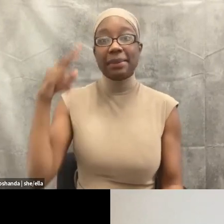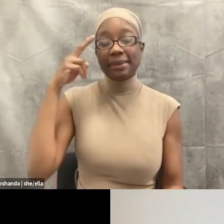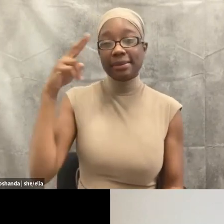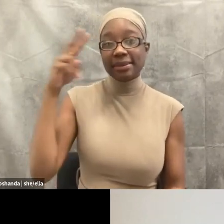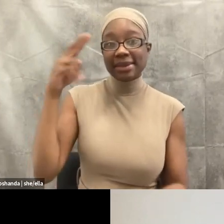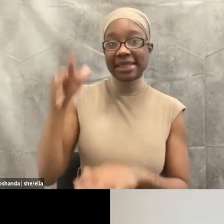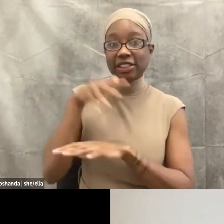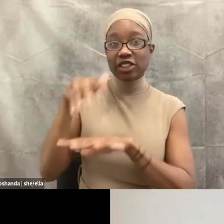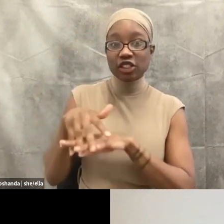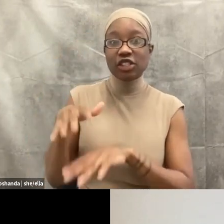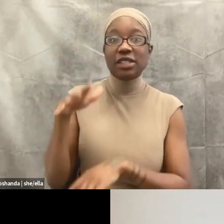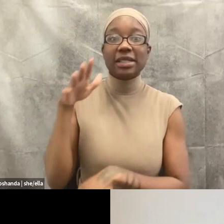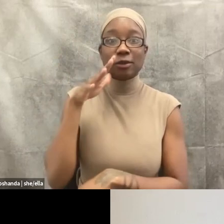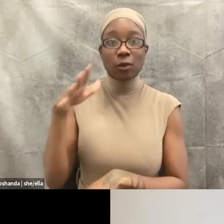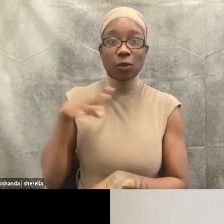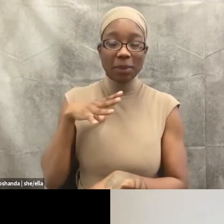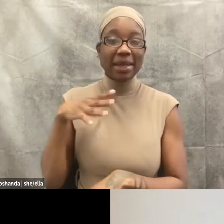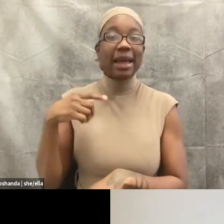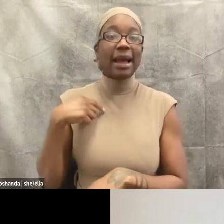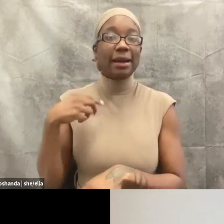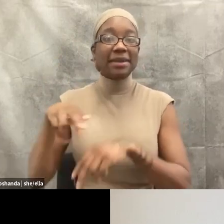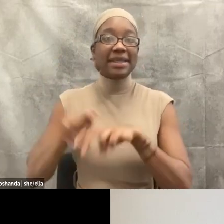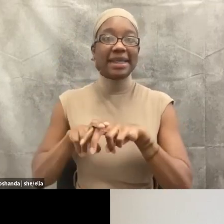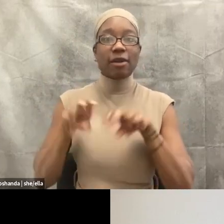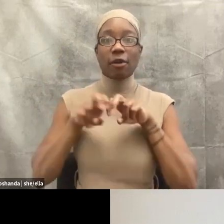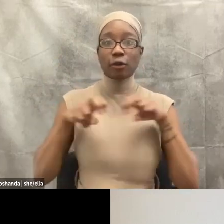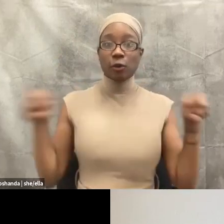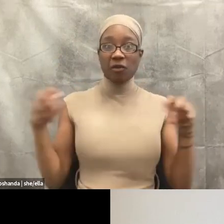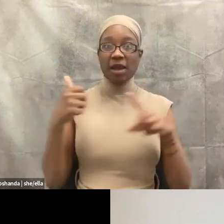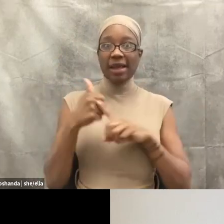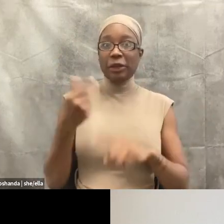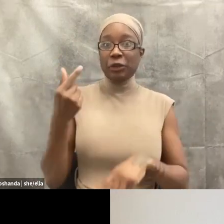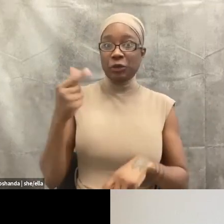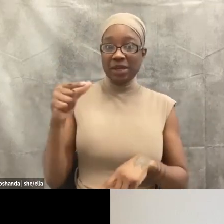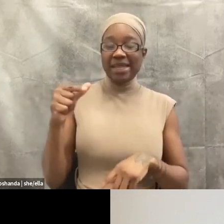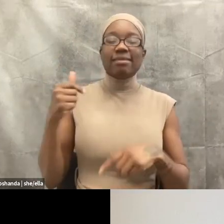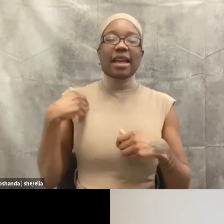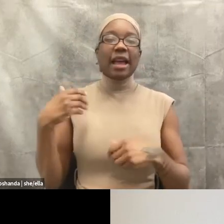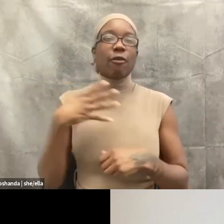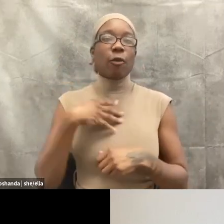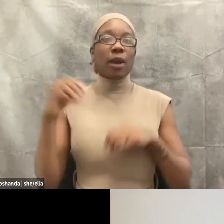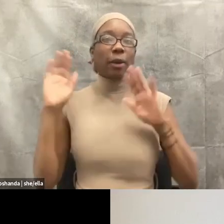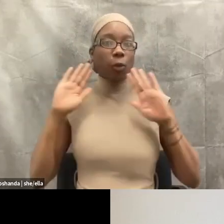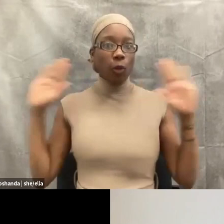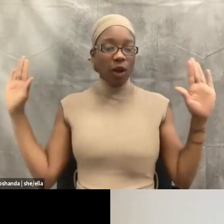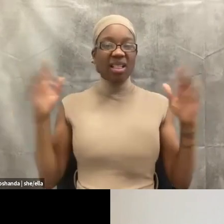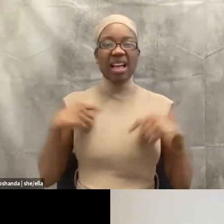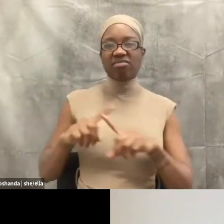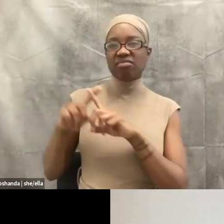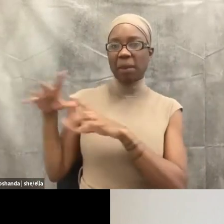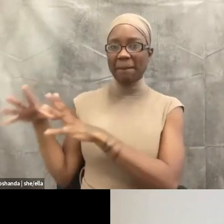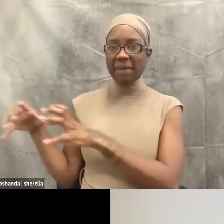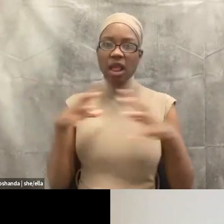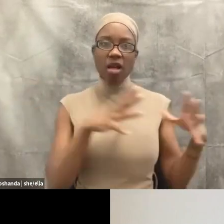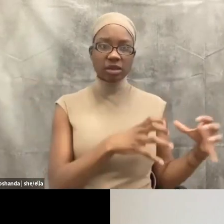with pillows in shades of green and a white wall behind me. My hair is pulled back in a tight bun with a side